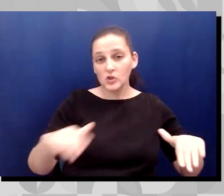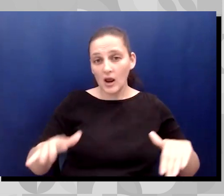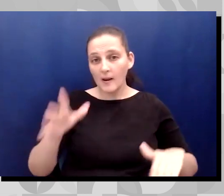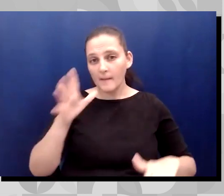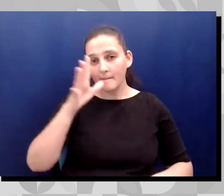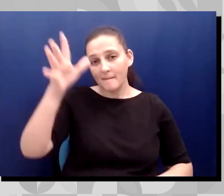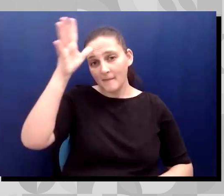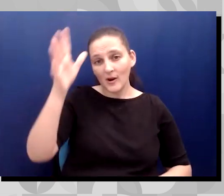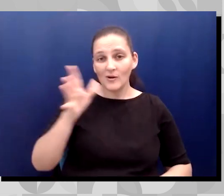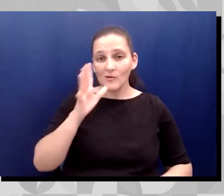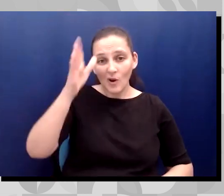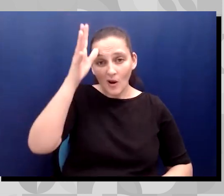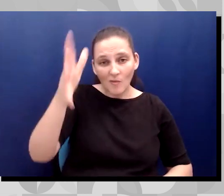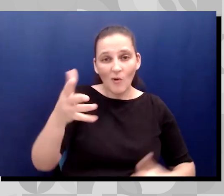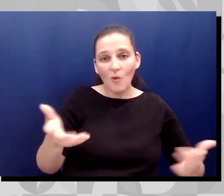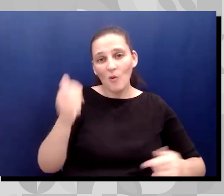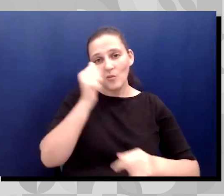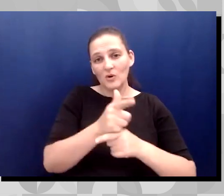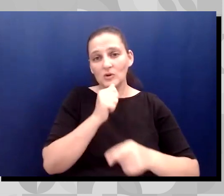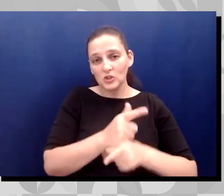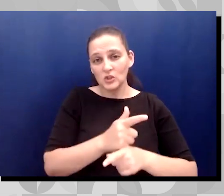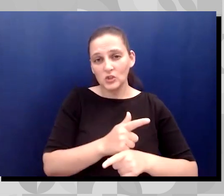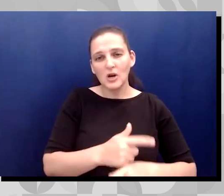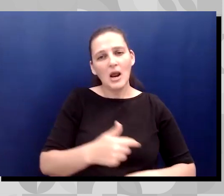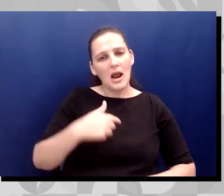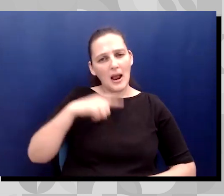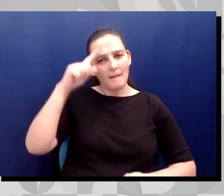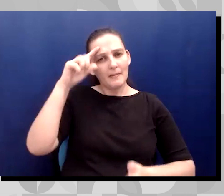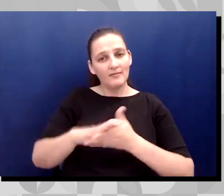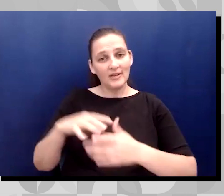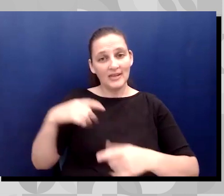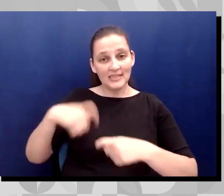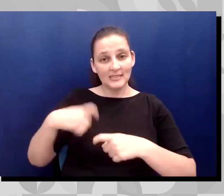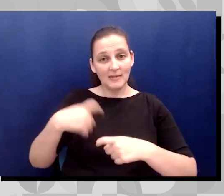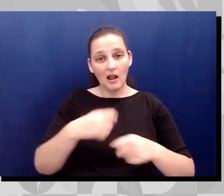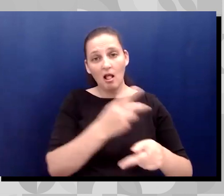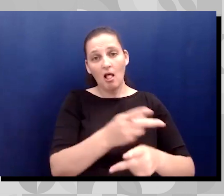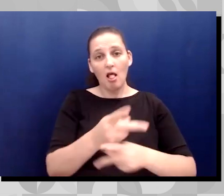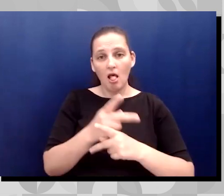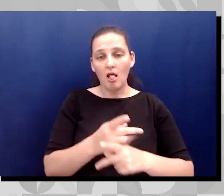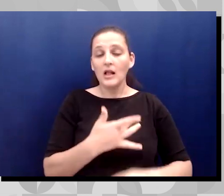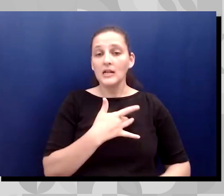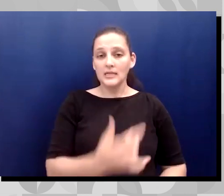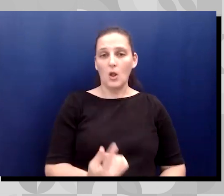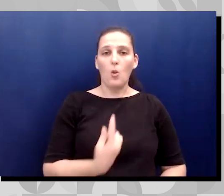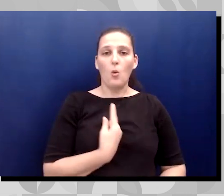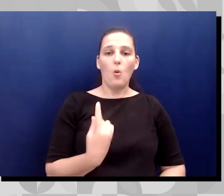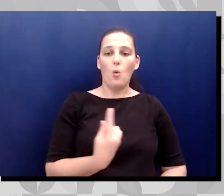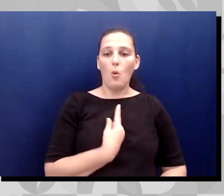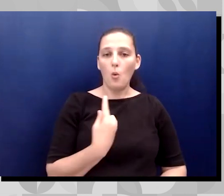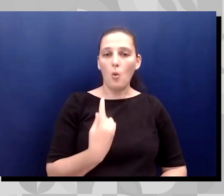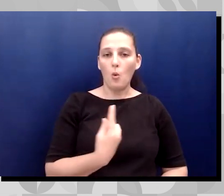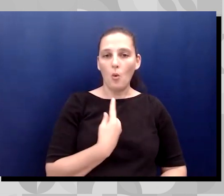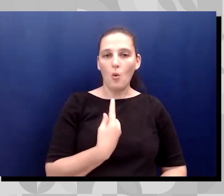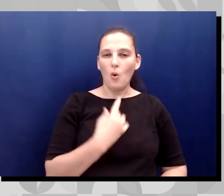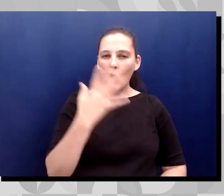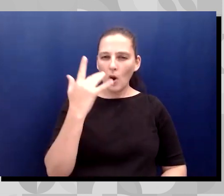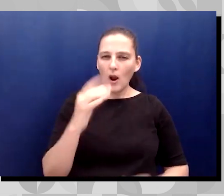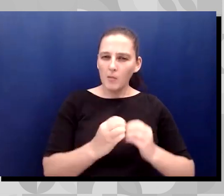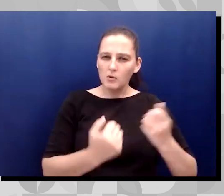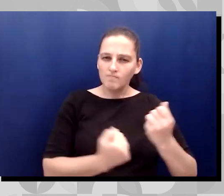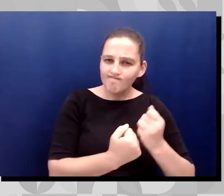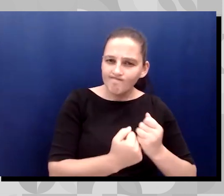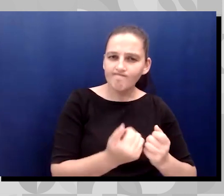I believe that Hispanic caregivers often go it alone because they are family oriented, resilient, and